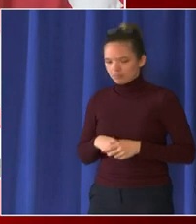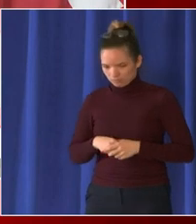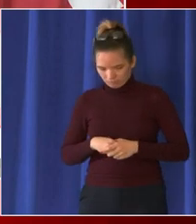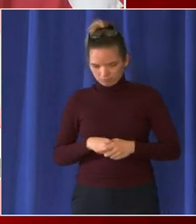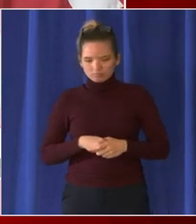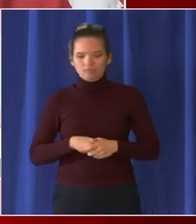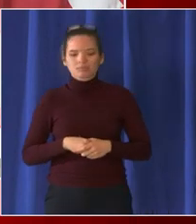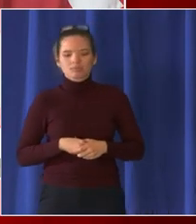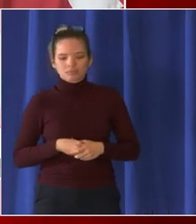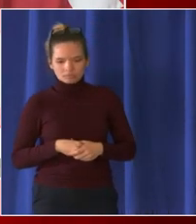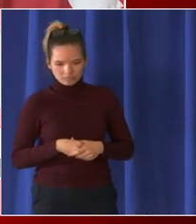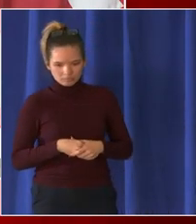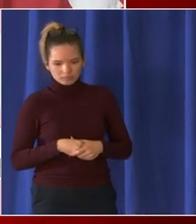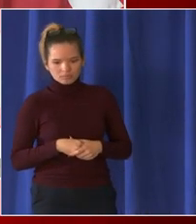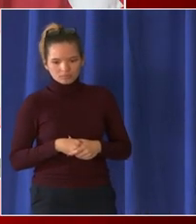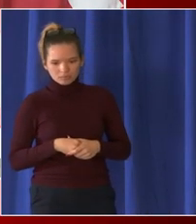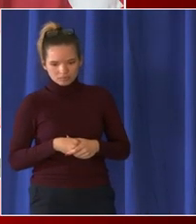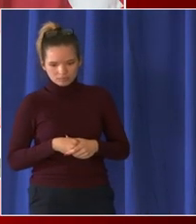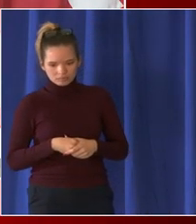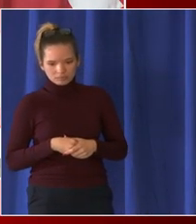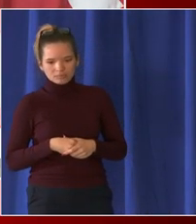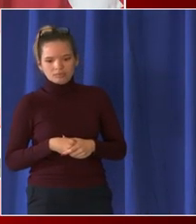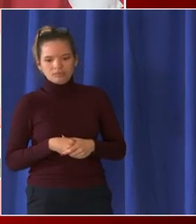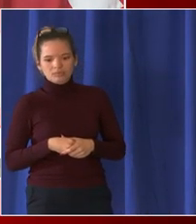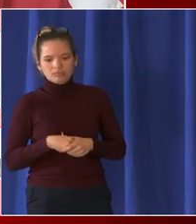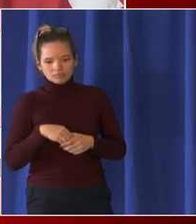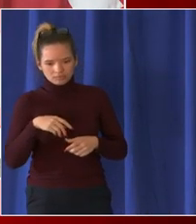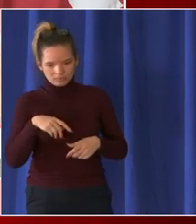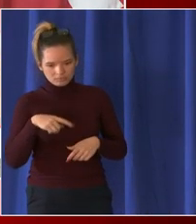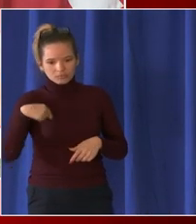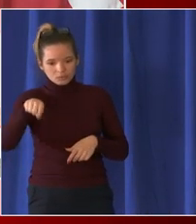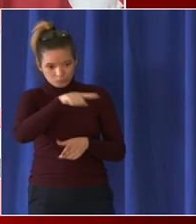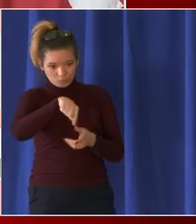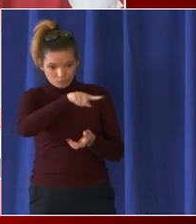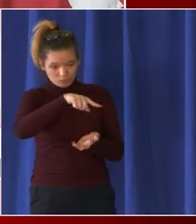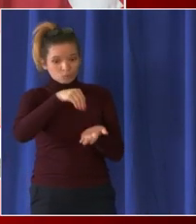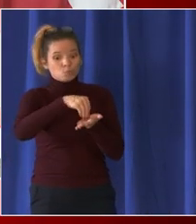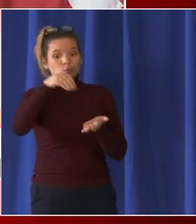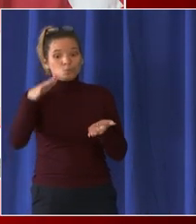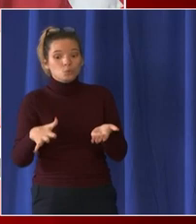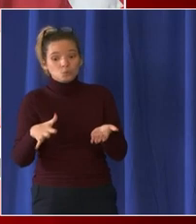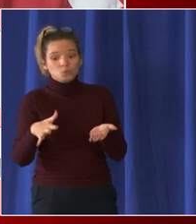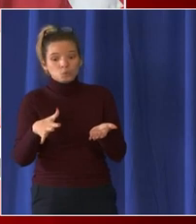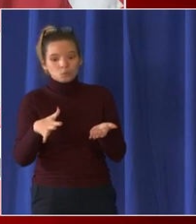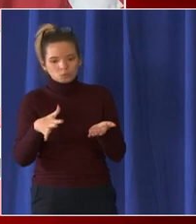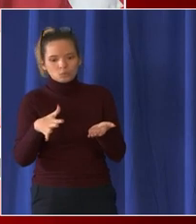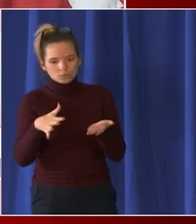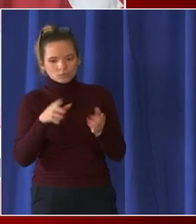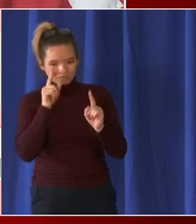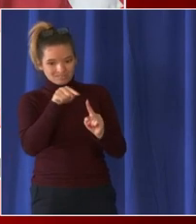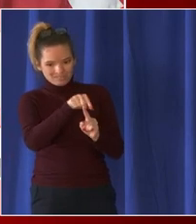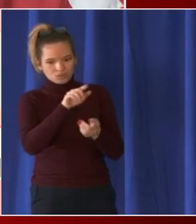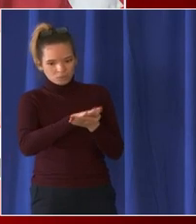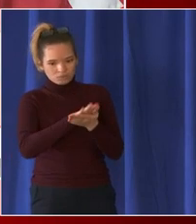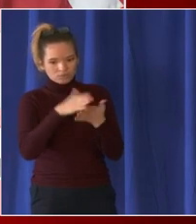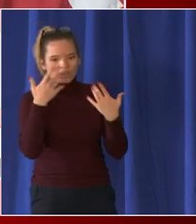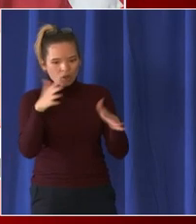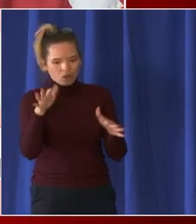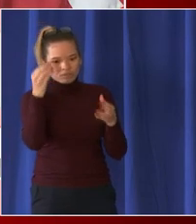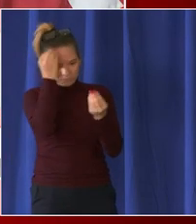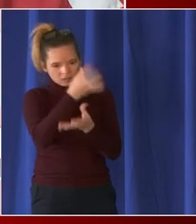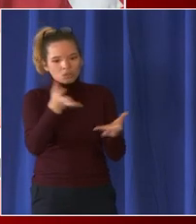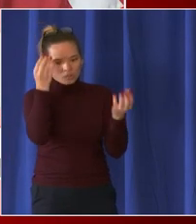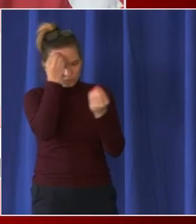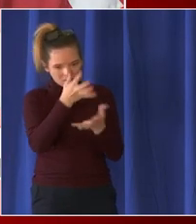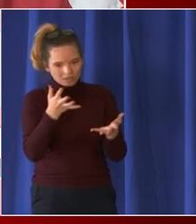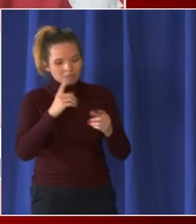have been um contacted if their class and there are several many throughout the system um but not dissimilar for